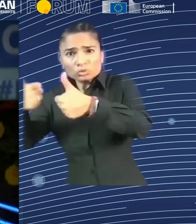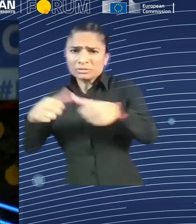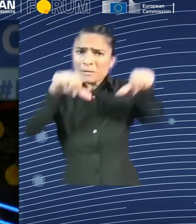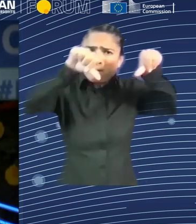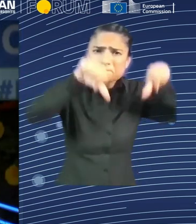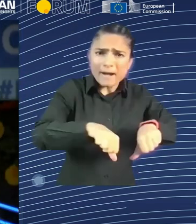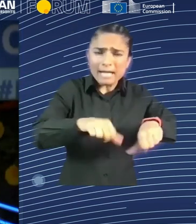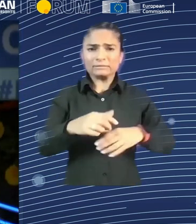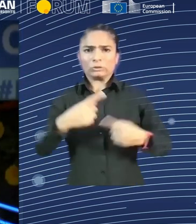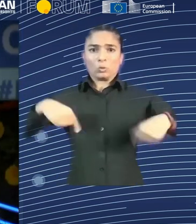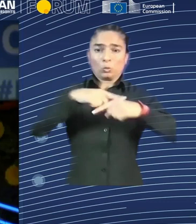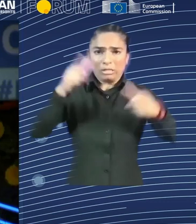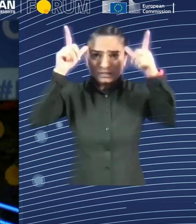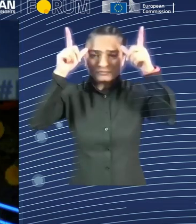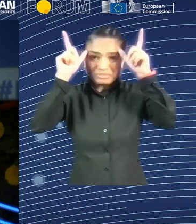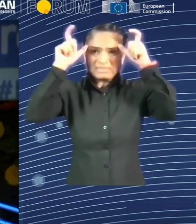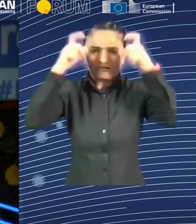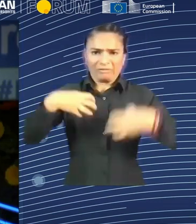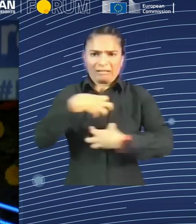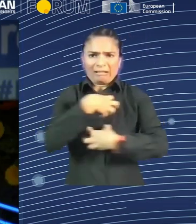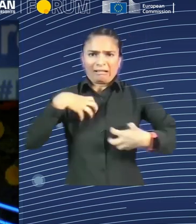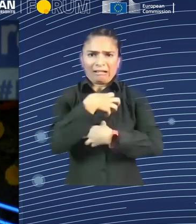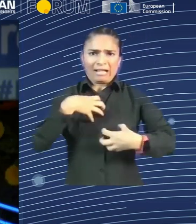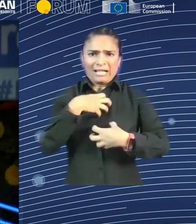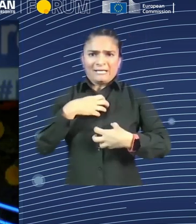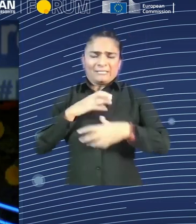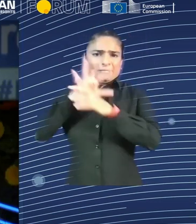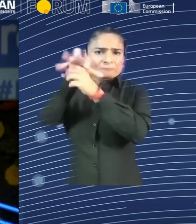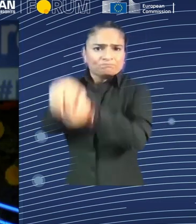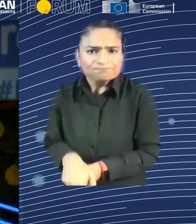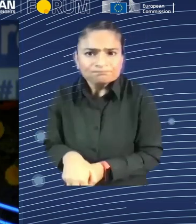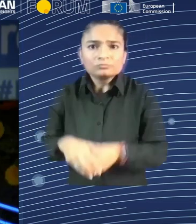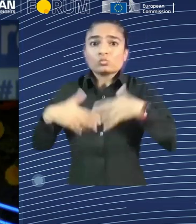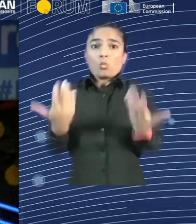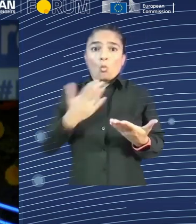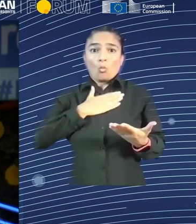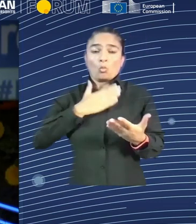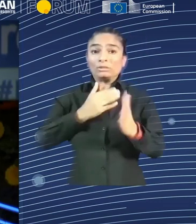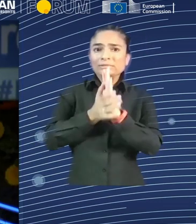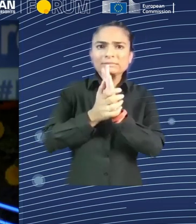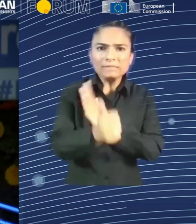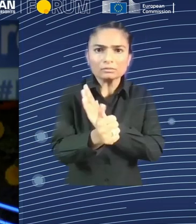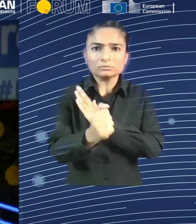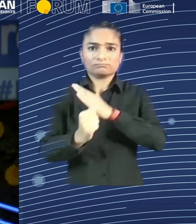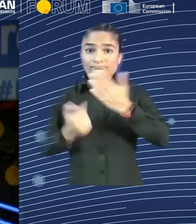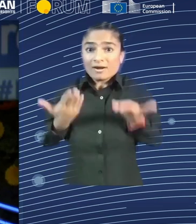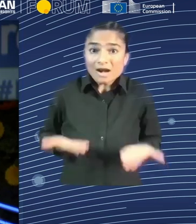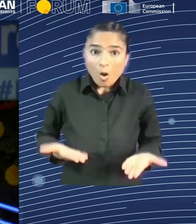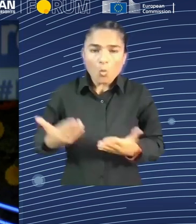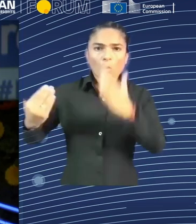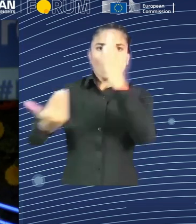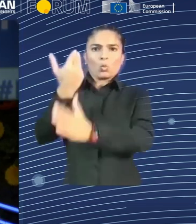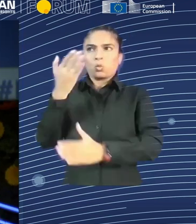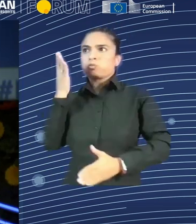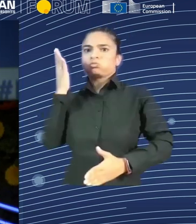clear, and I think that this was the outcome of today's discussion, that artificial intelligence is and has the potential to